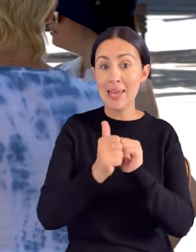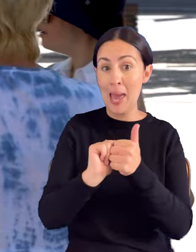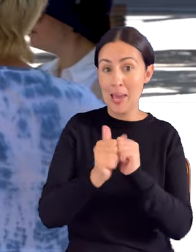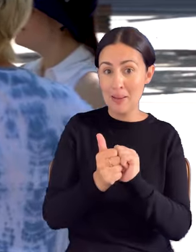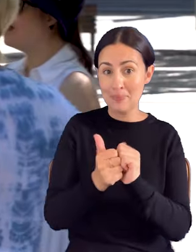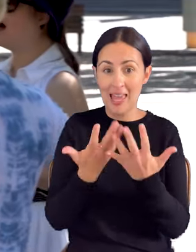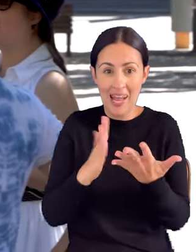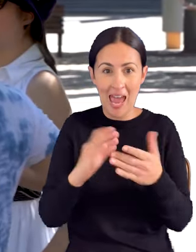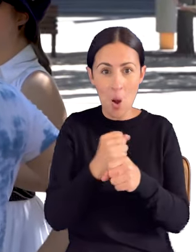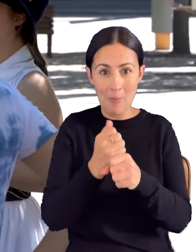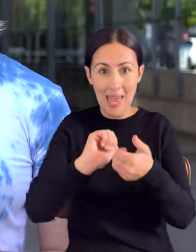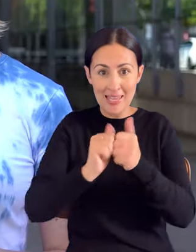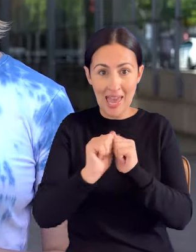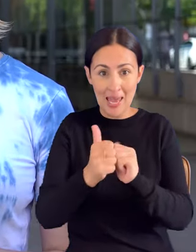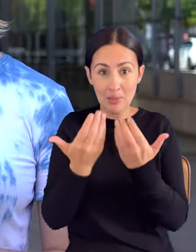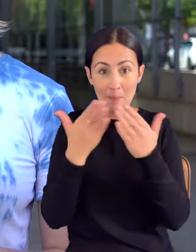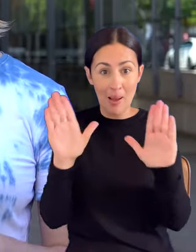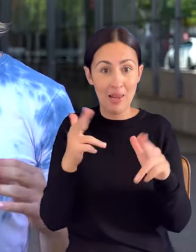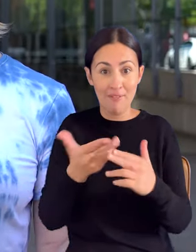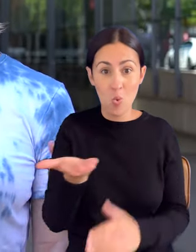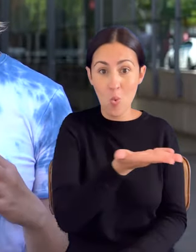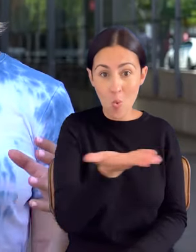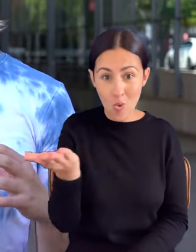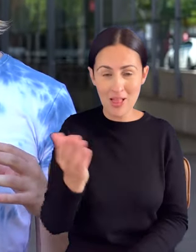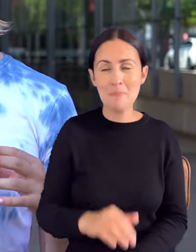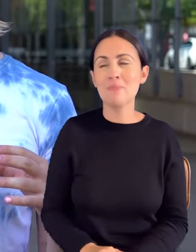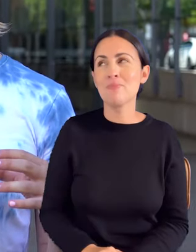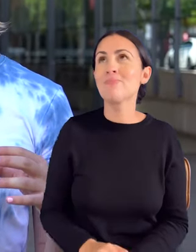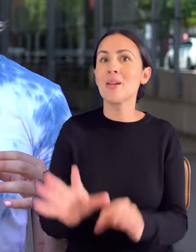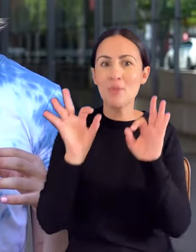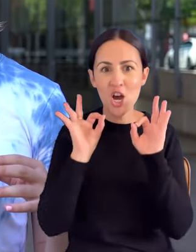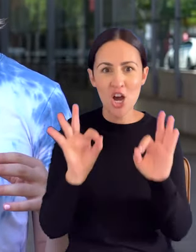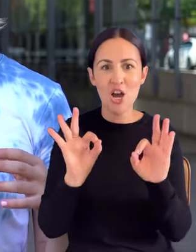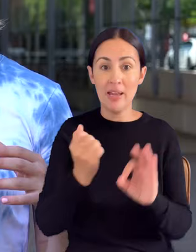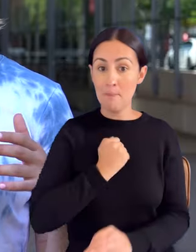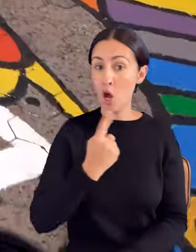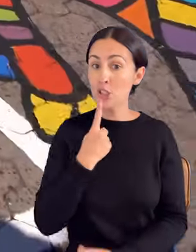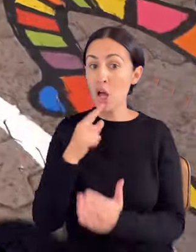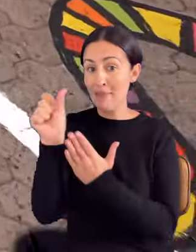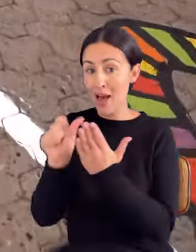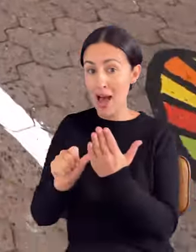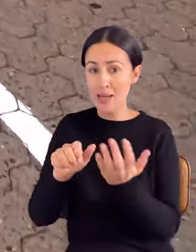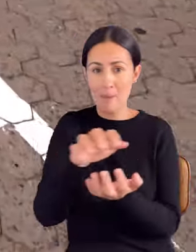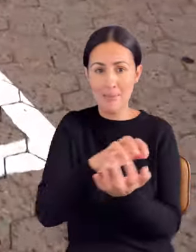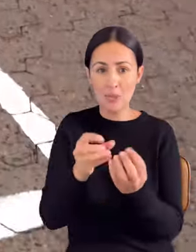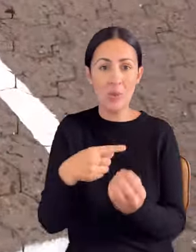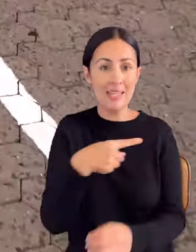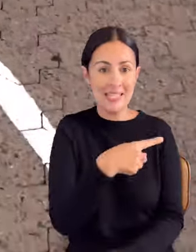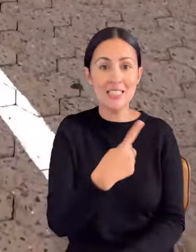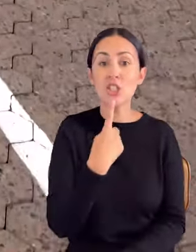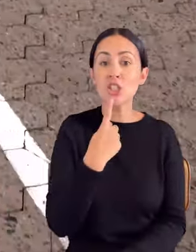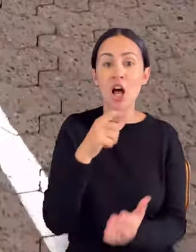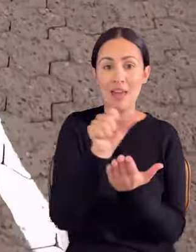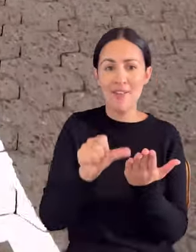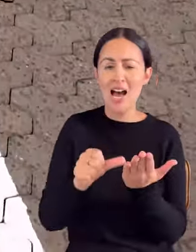games into public space. And I thought it was the perfect way then to merge our two styles. So my work is quite abstract